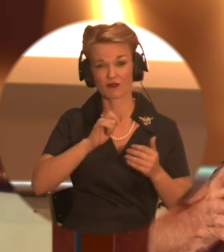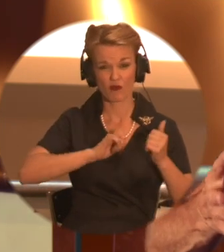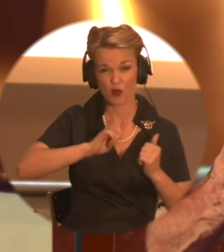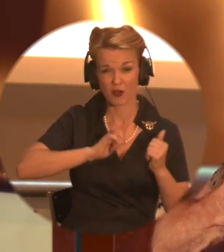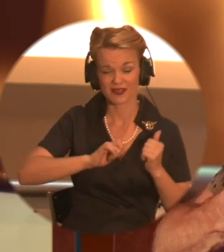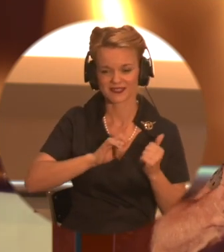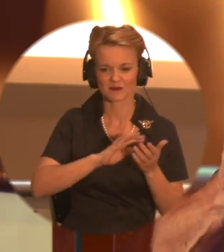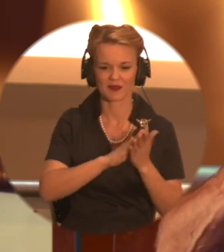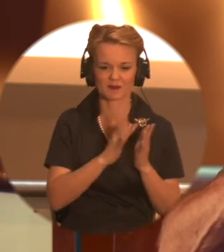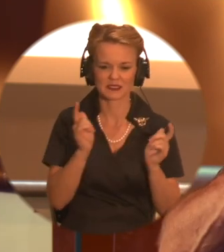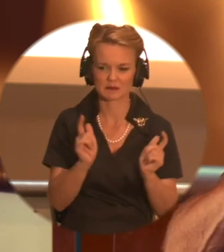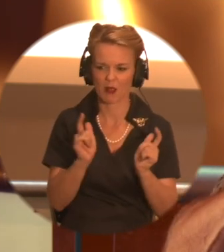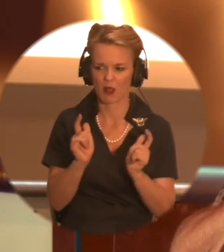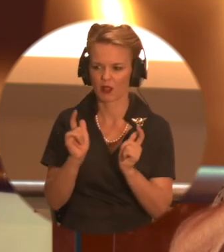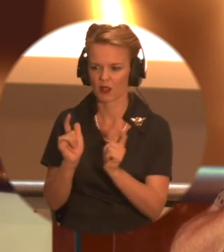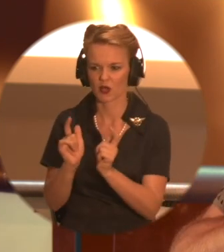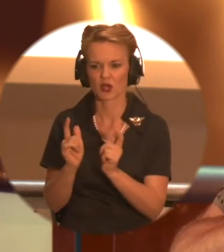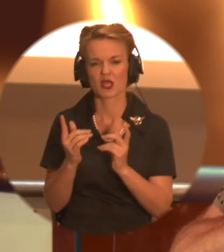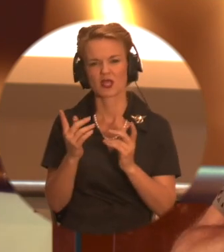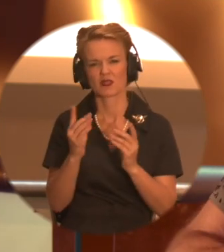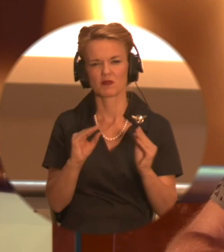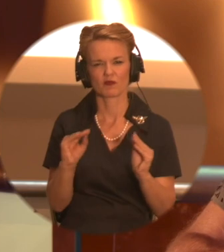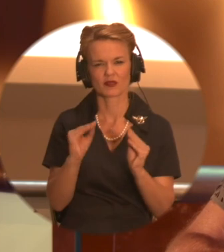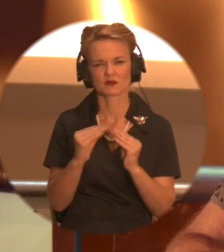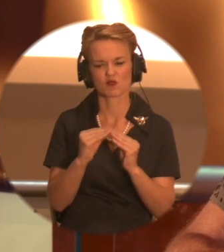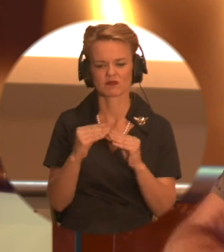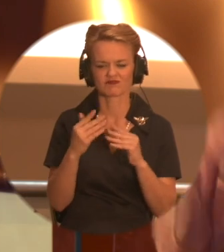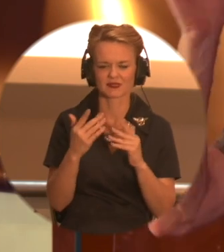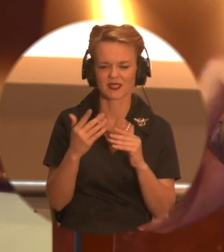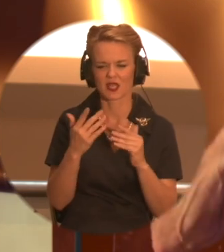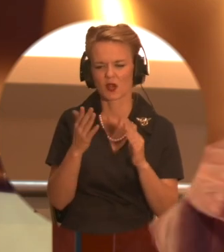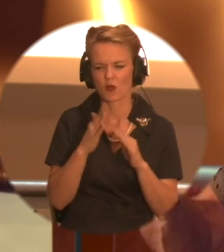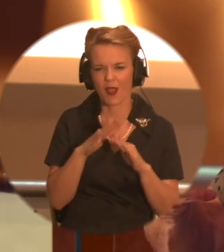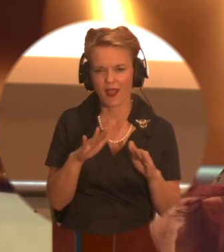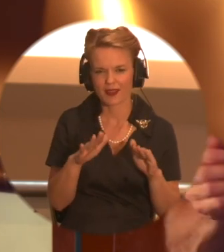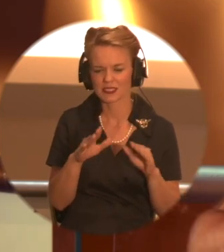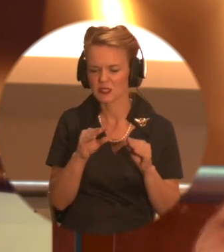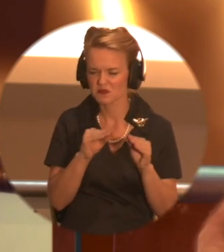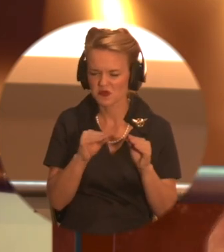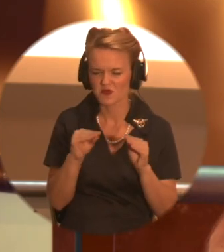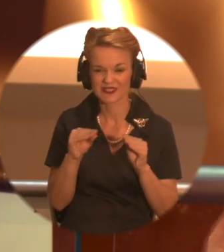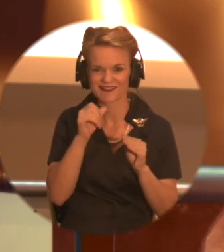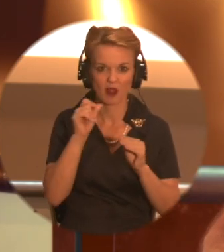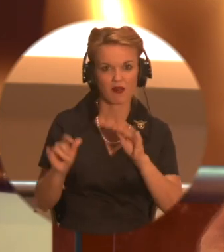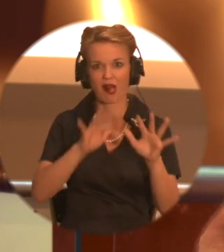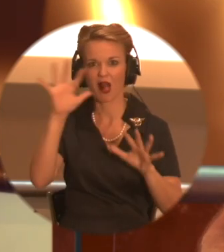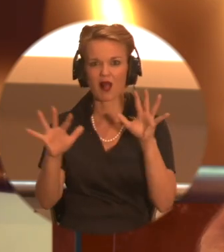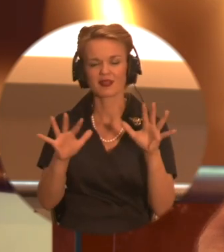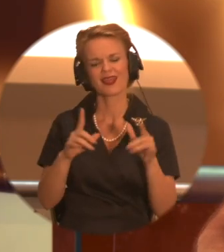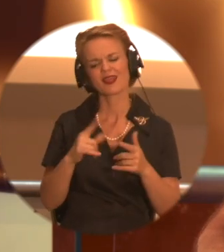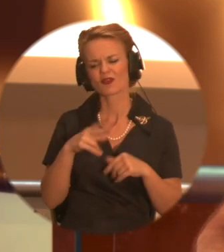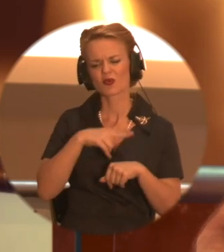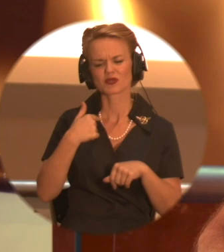smaller, more economical. Our movements became more subtle. Yeah. And then we would do crazy things too. But